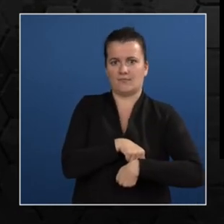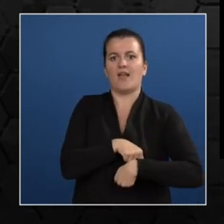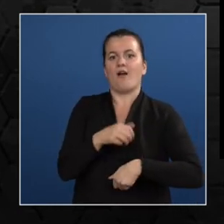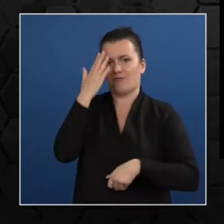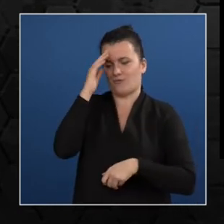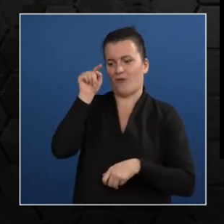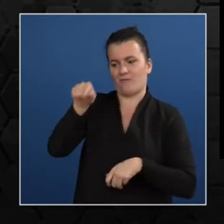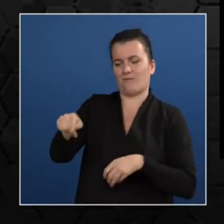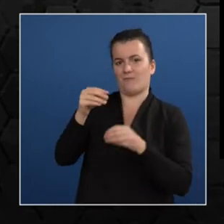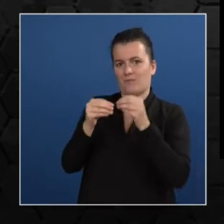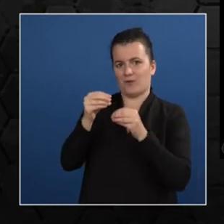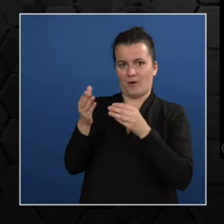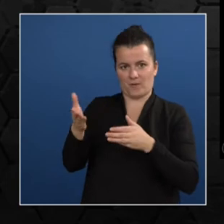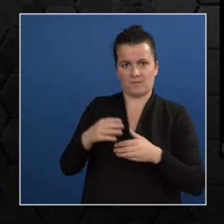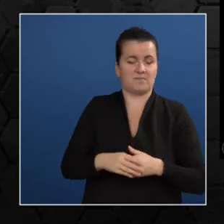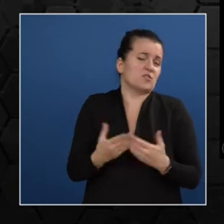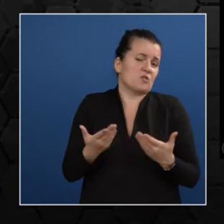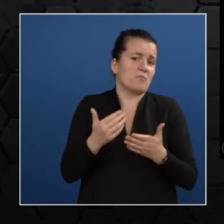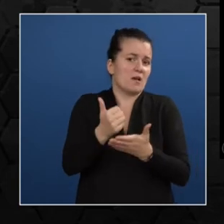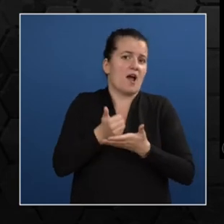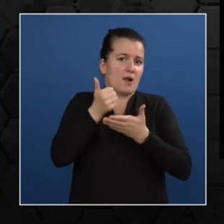identify and validate number plates.